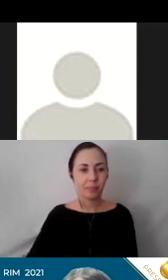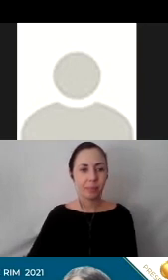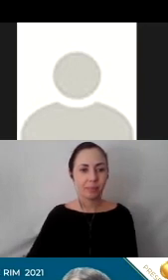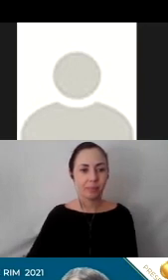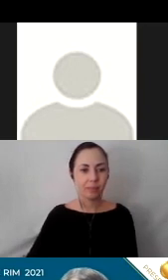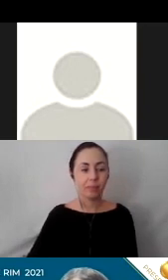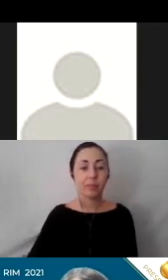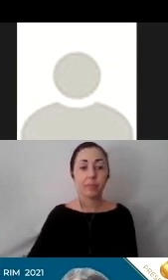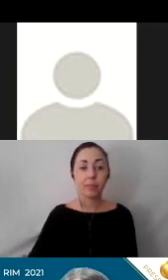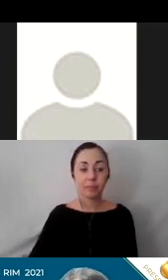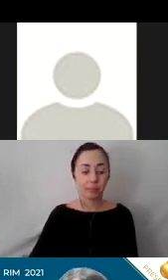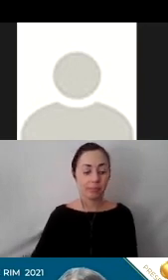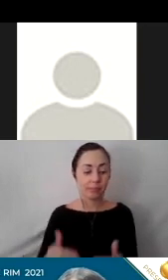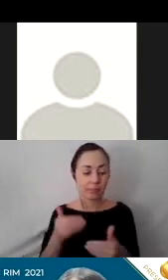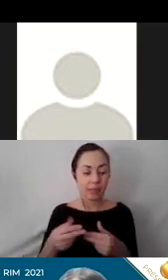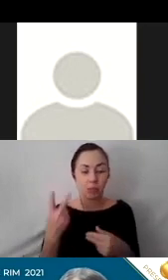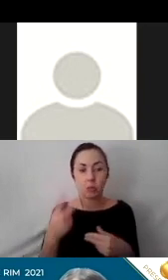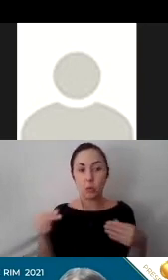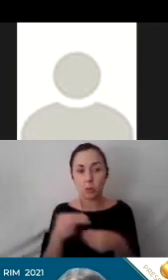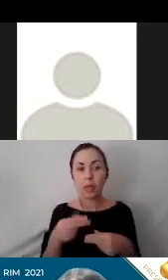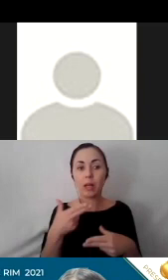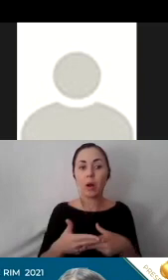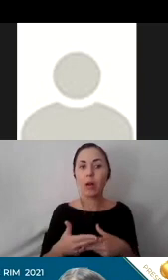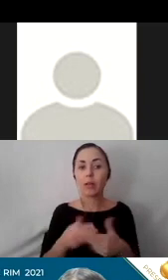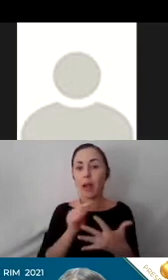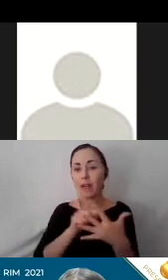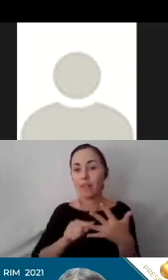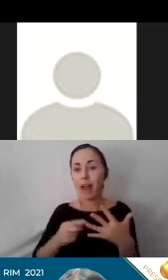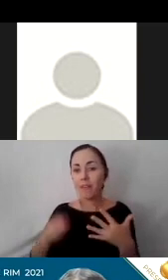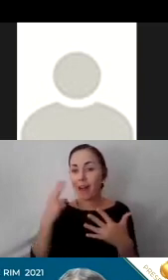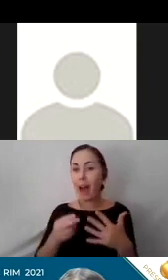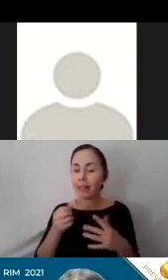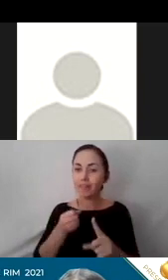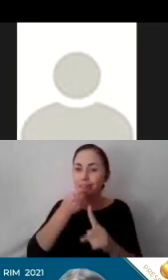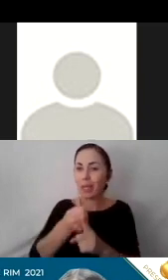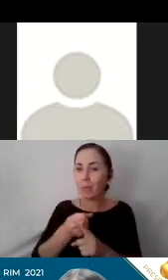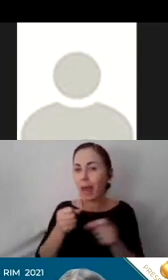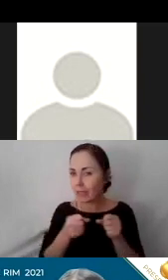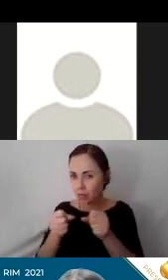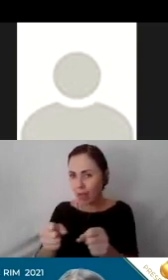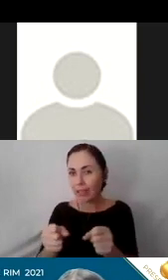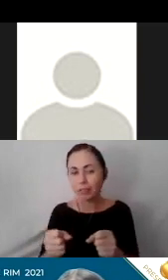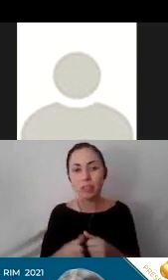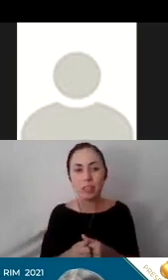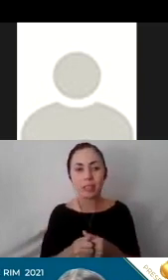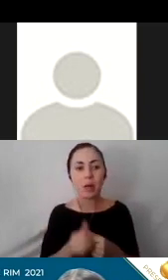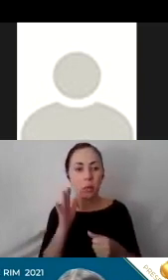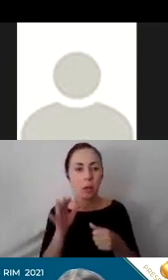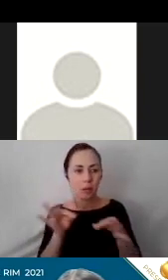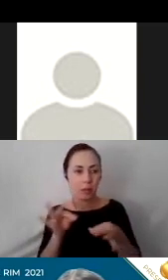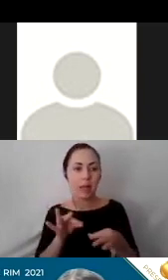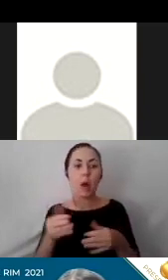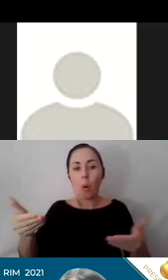These next two slides are titled Five High Impact Strategies, and we'll talk about the Welcome Back Packages Family